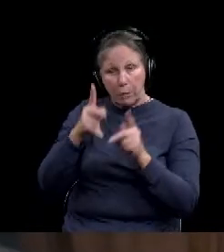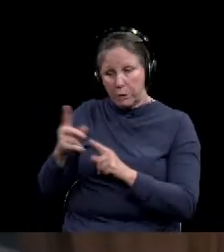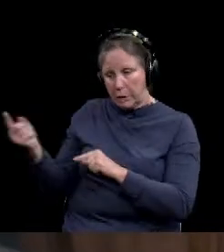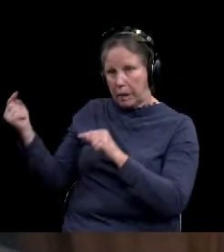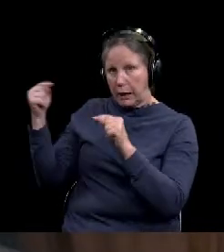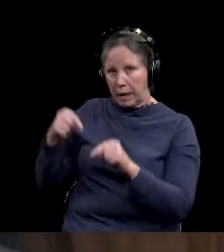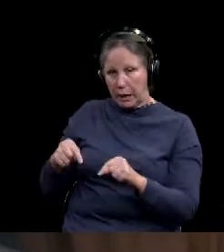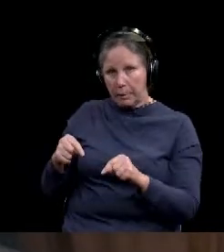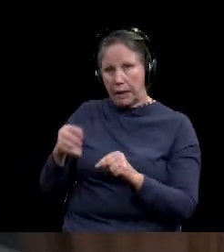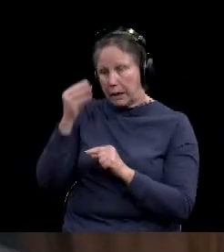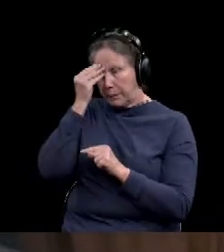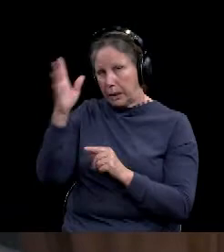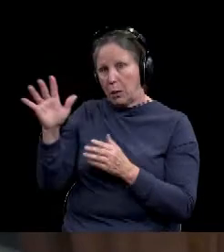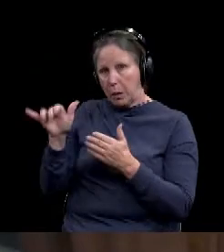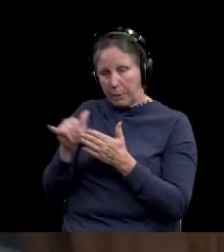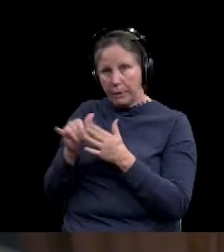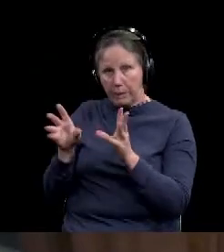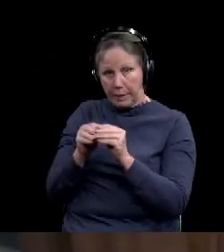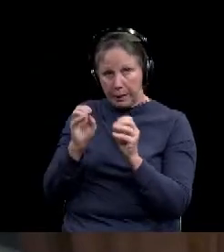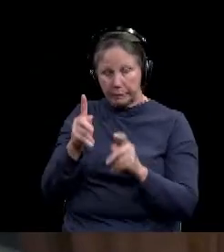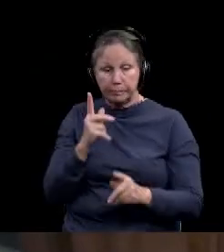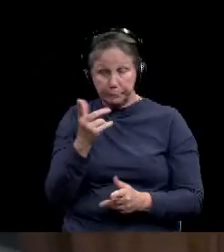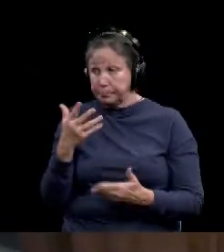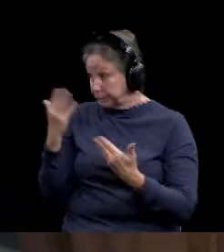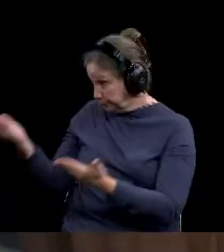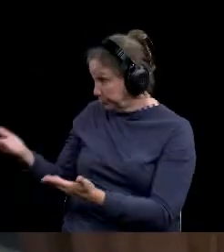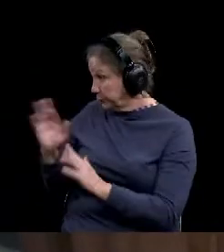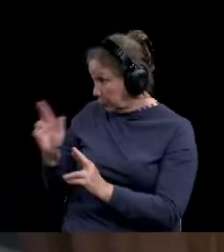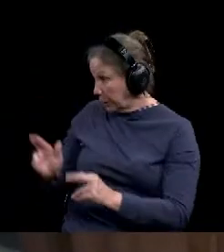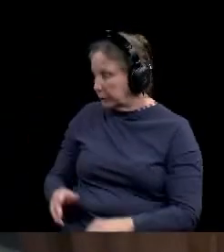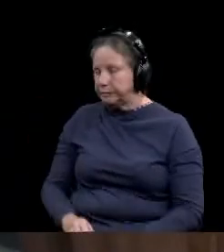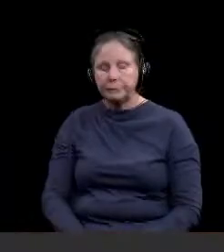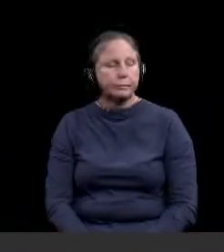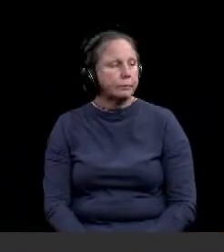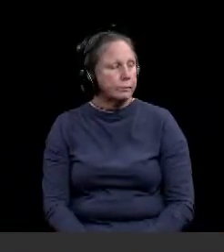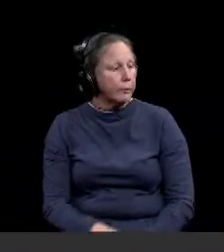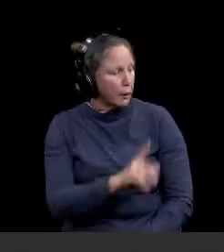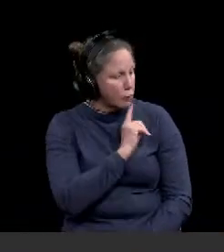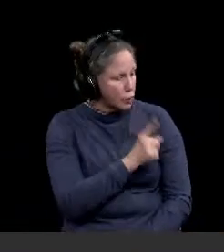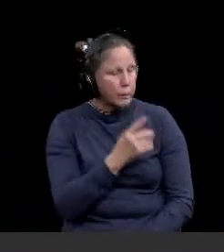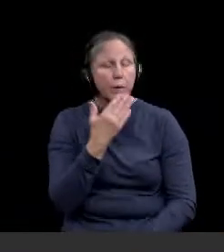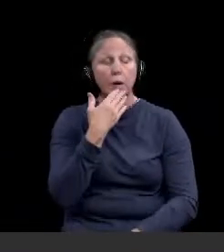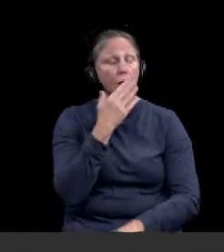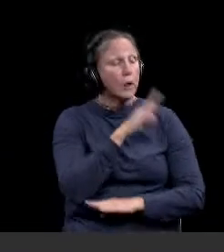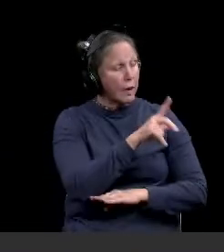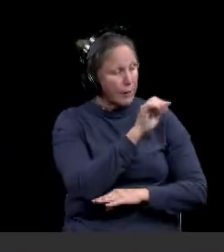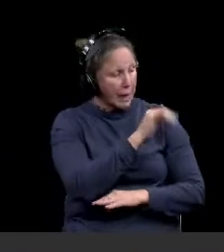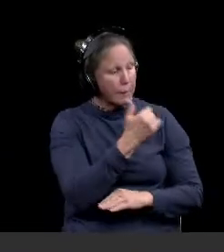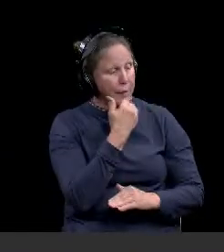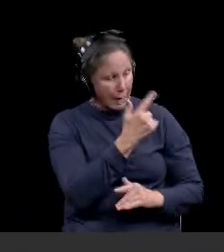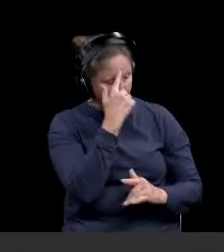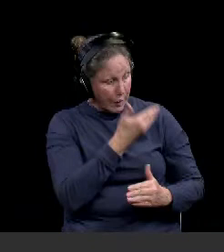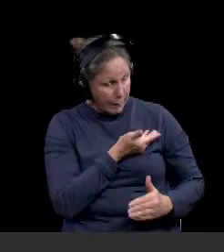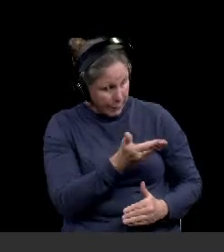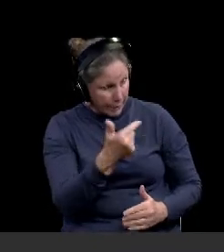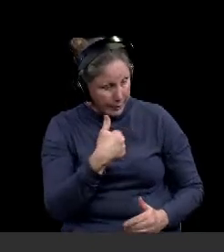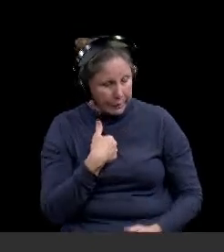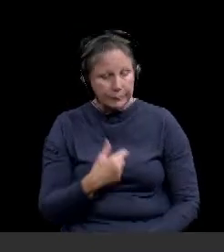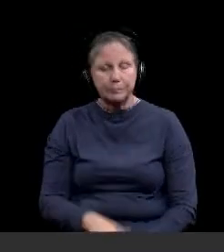and let them know about the meeting today. Hector. Good afternoon, Larry. Thank you so much for the invitation.